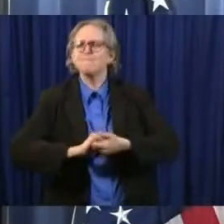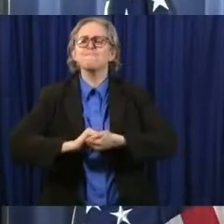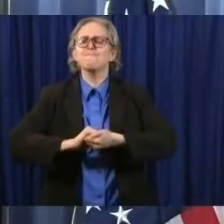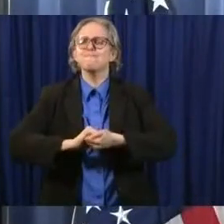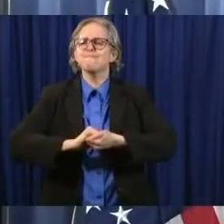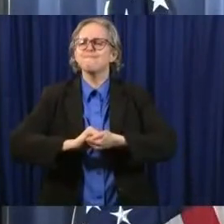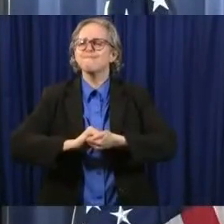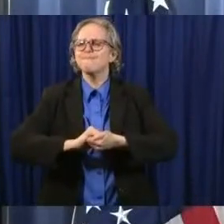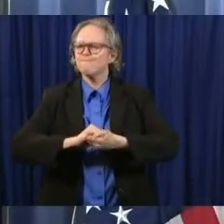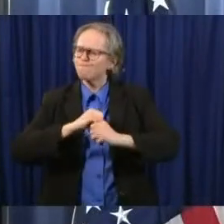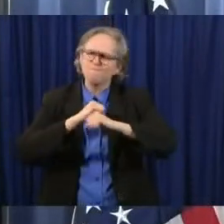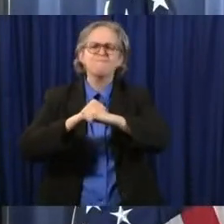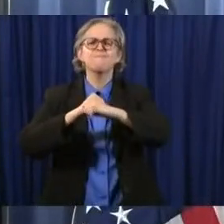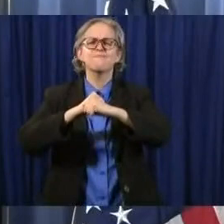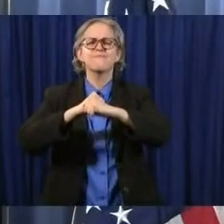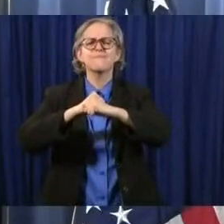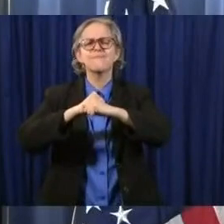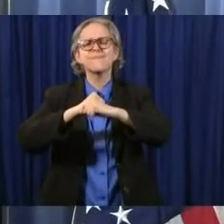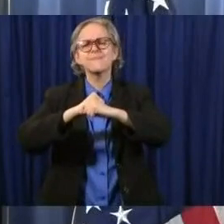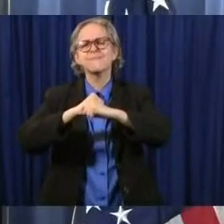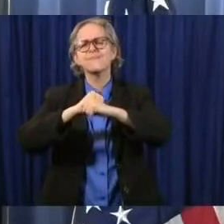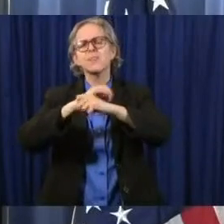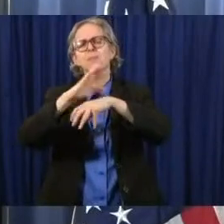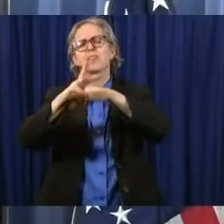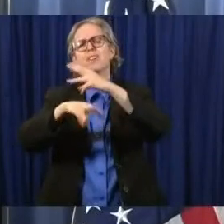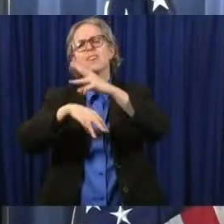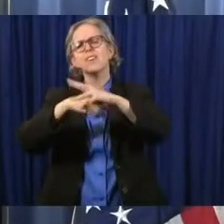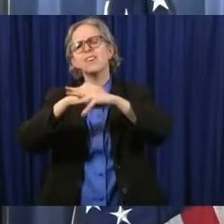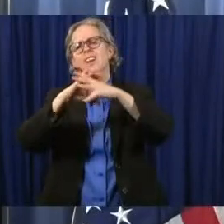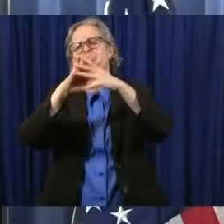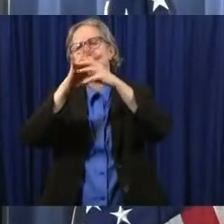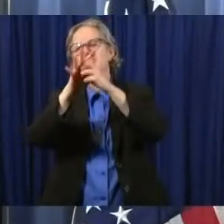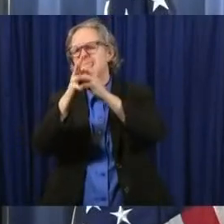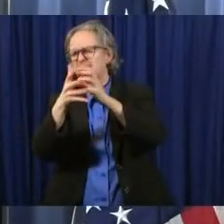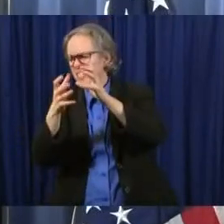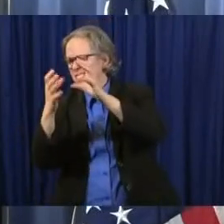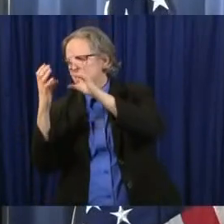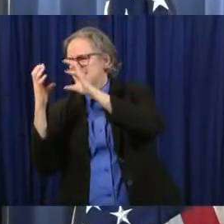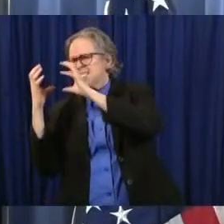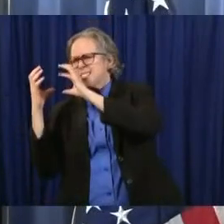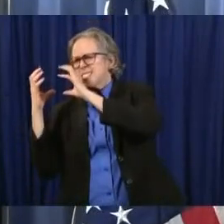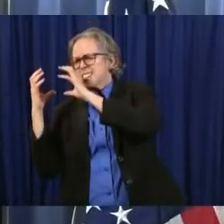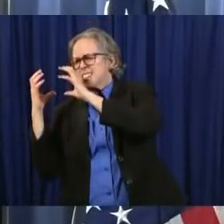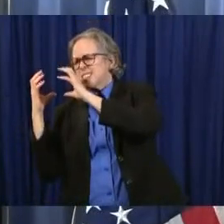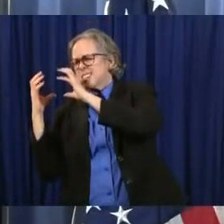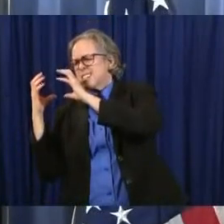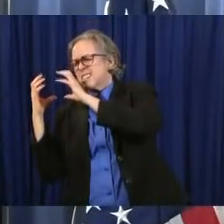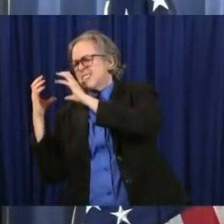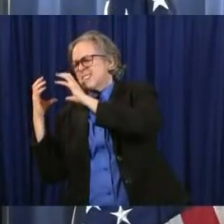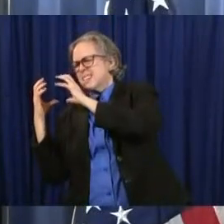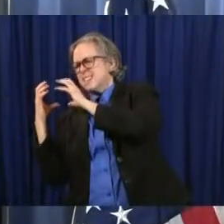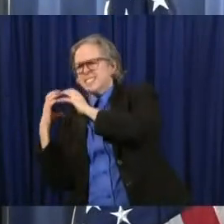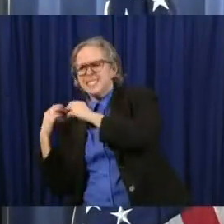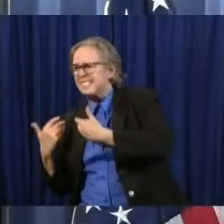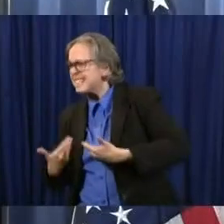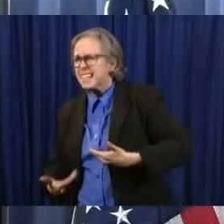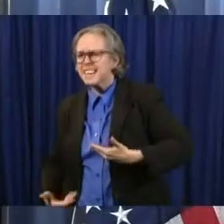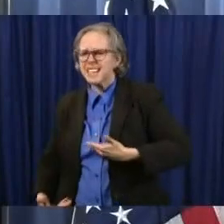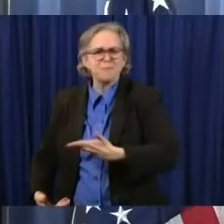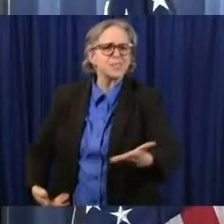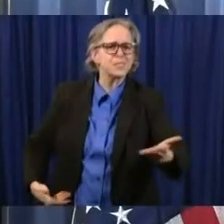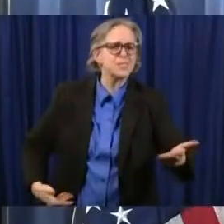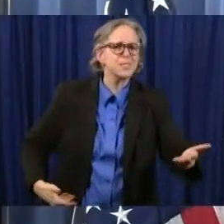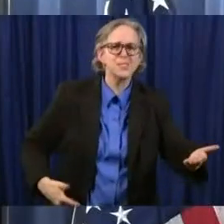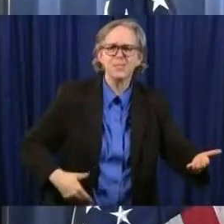standing with me, standing with the one on our shoulders. I'm here standing